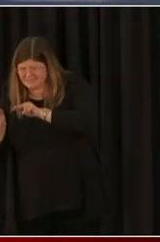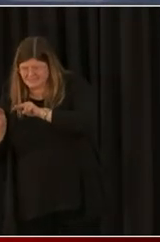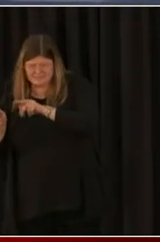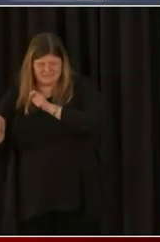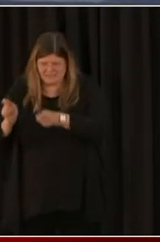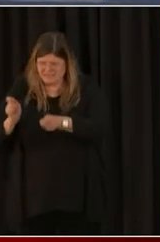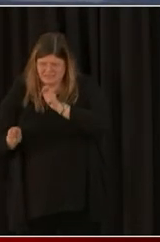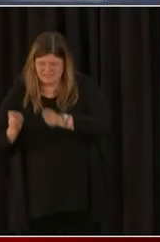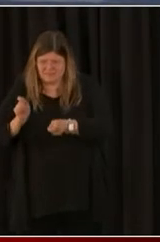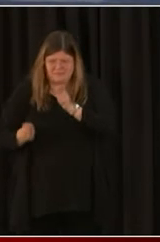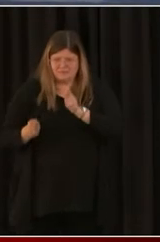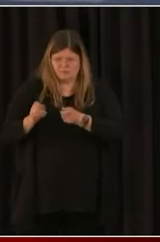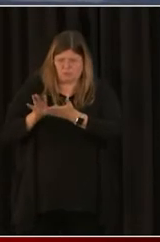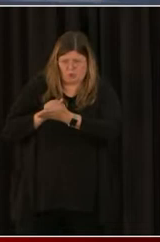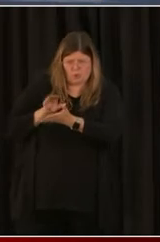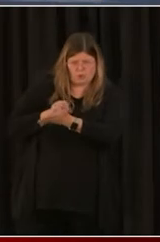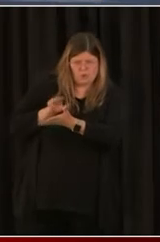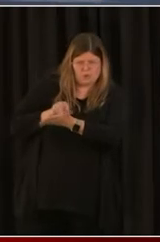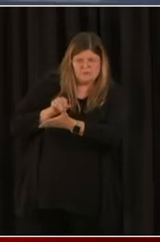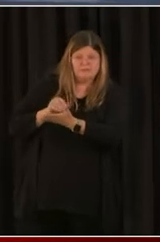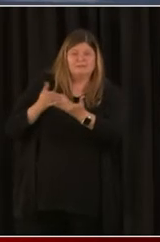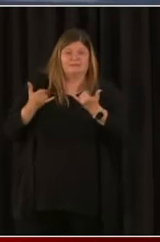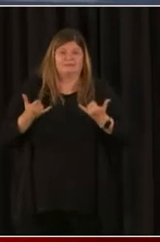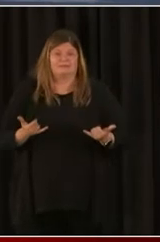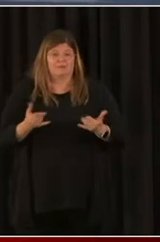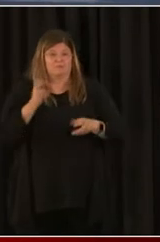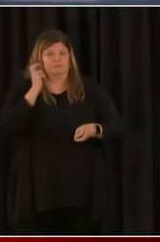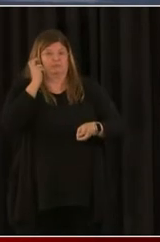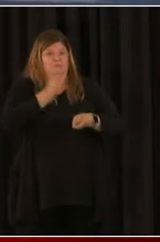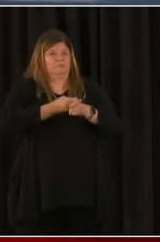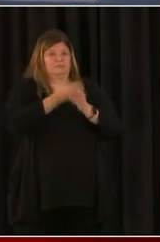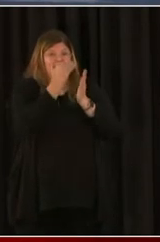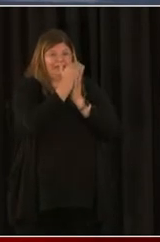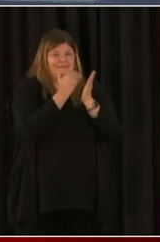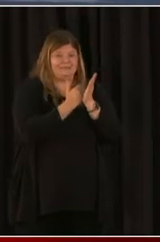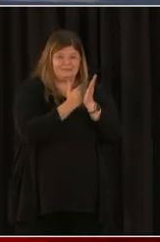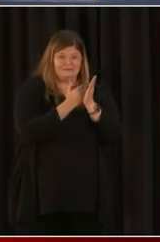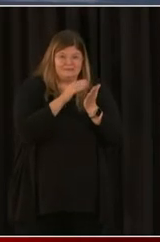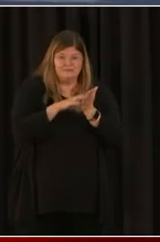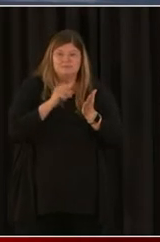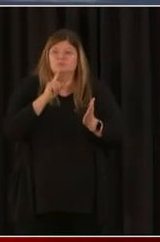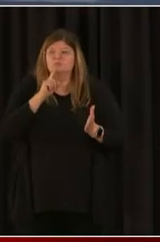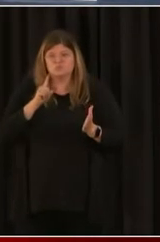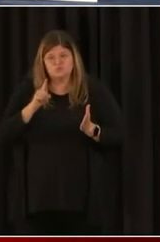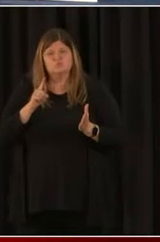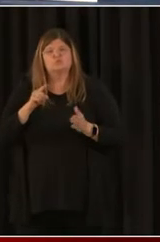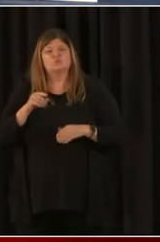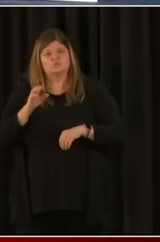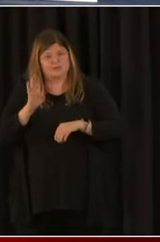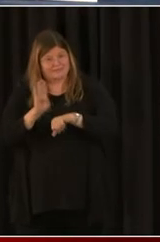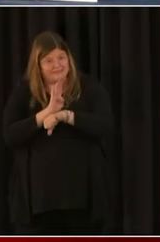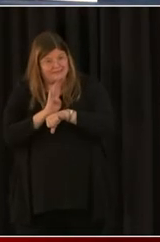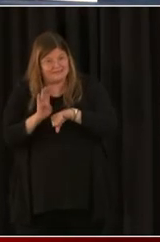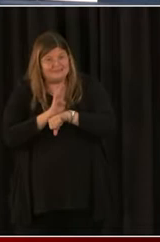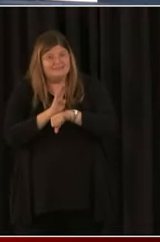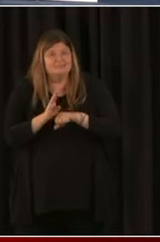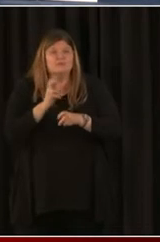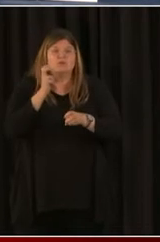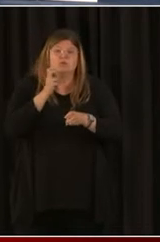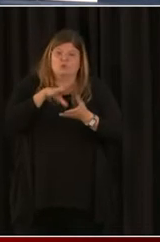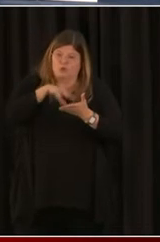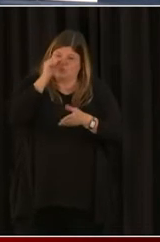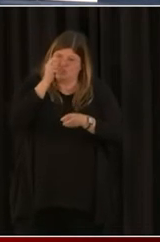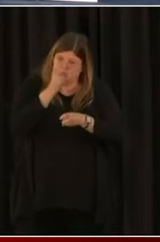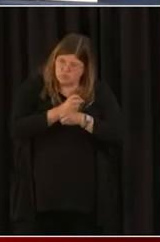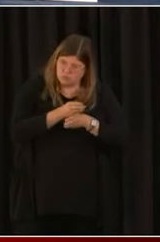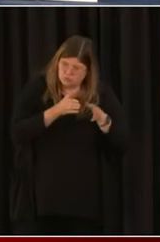I think some hard lessons. Our businesses sometimes learned the hard way the difference between a bank account and a banking